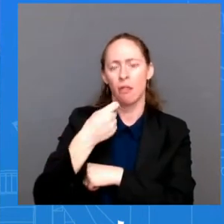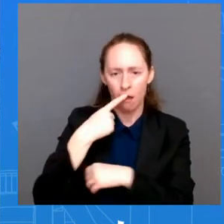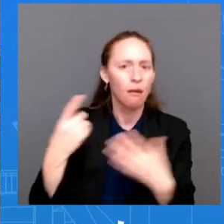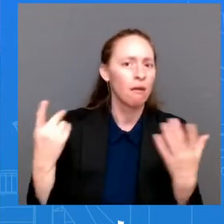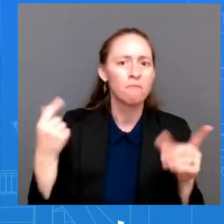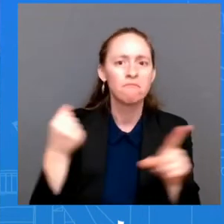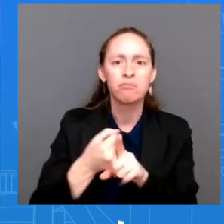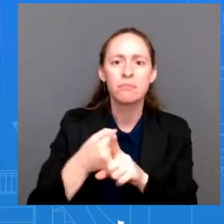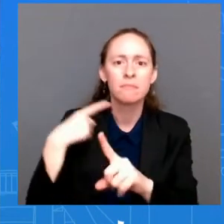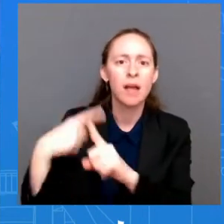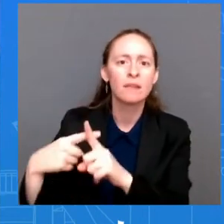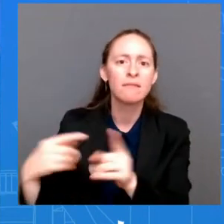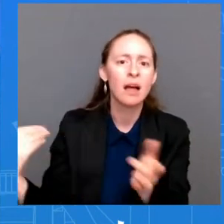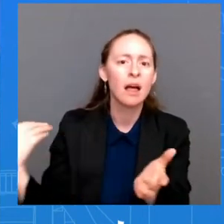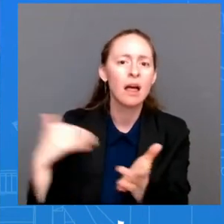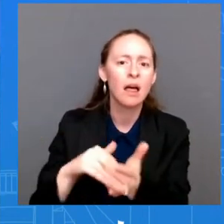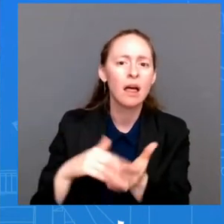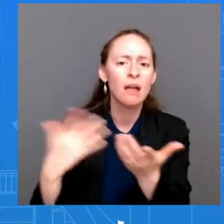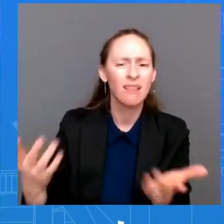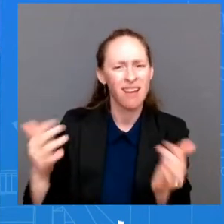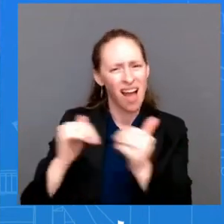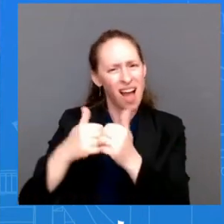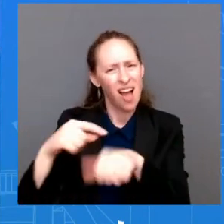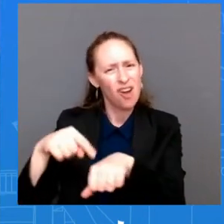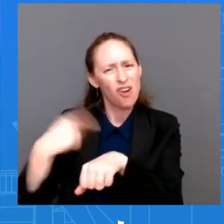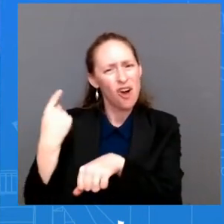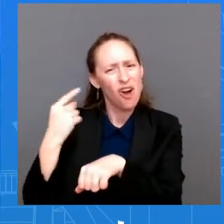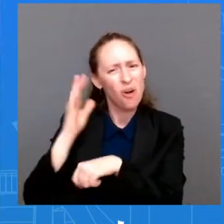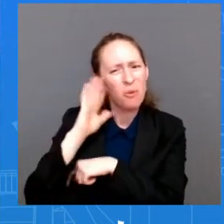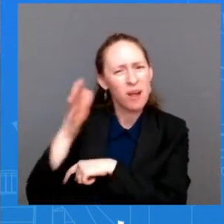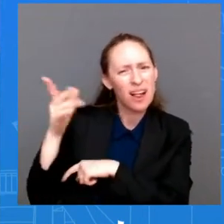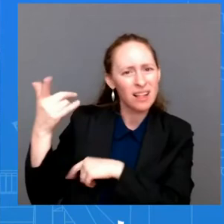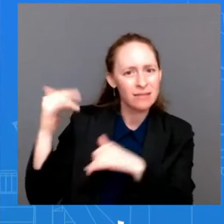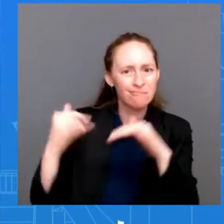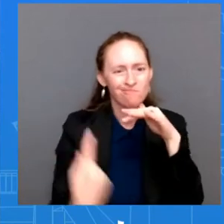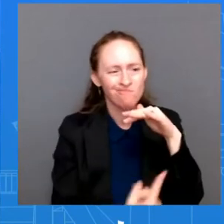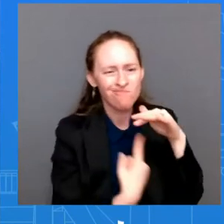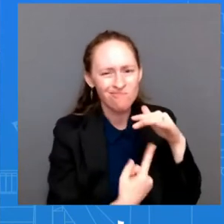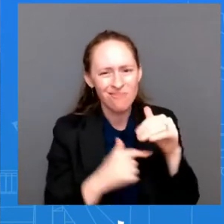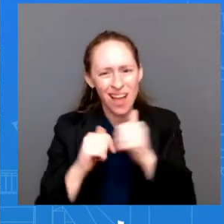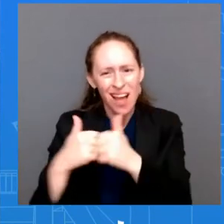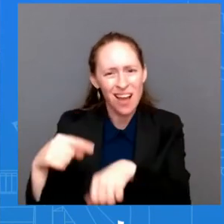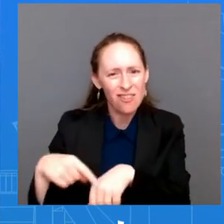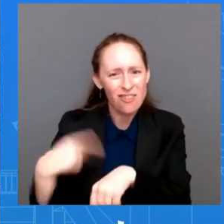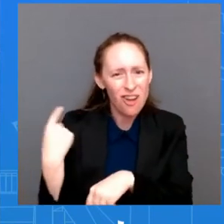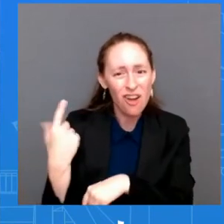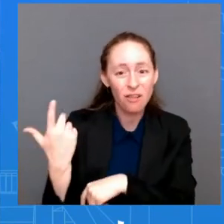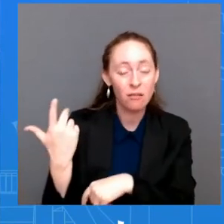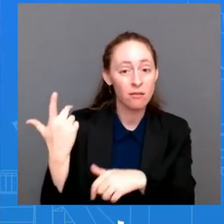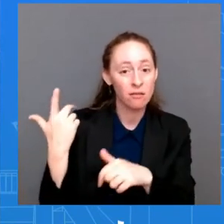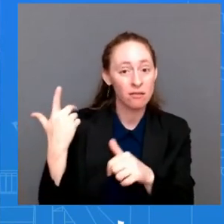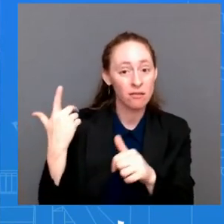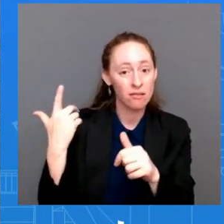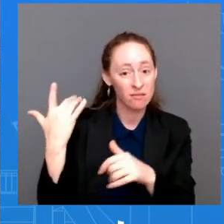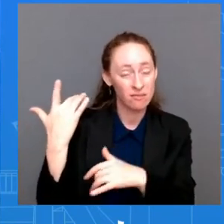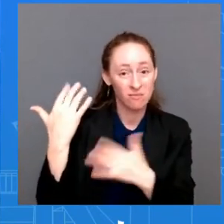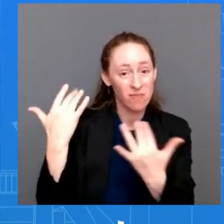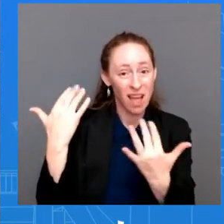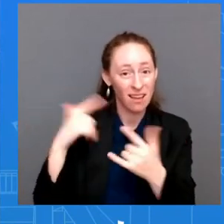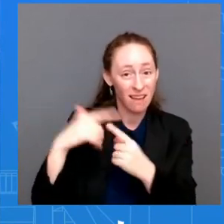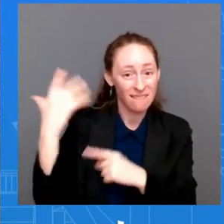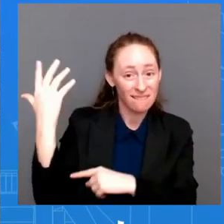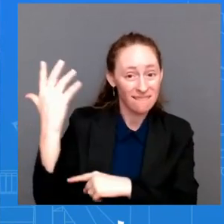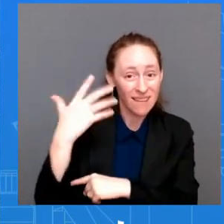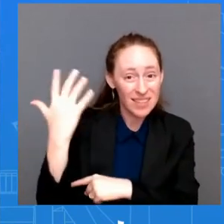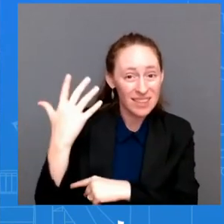will continue to isolate? Is it five days after the rebound positive? Is it are we looking at another sort of clear